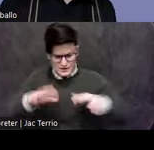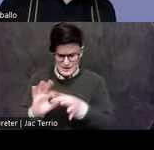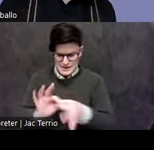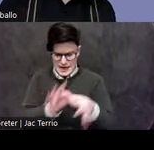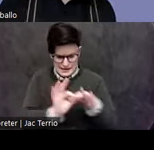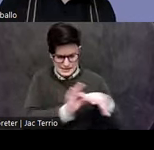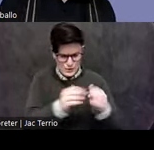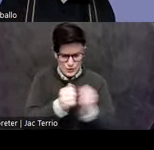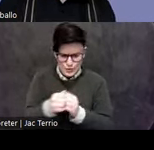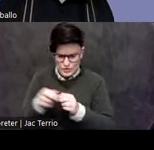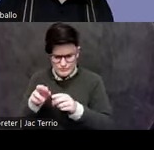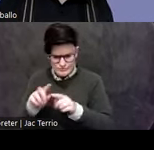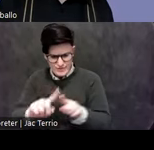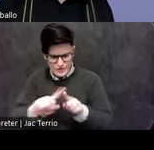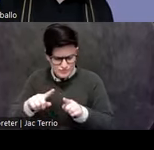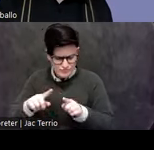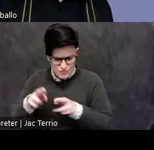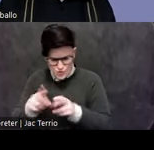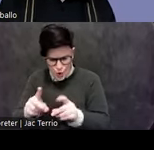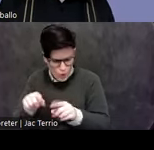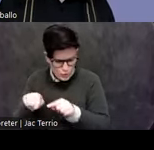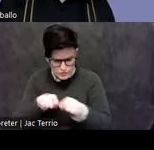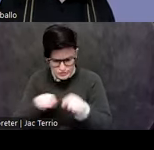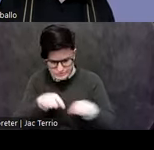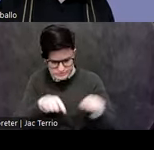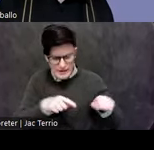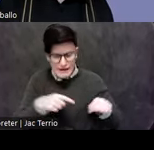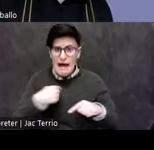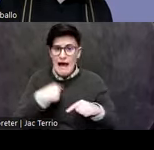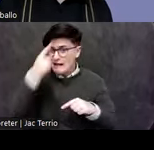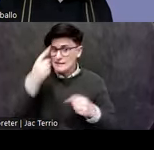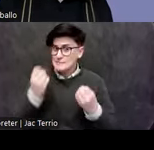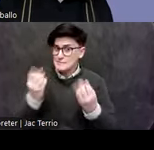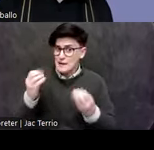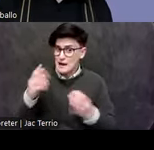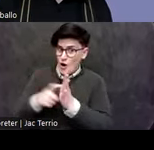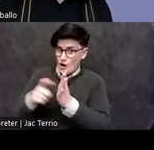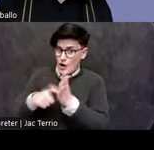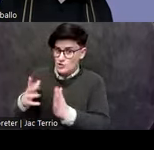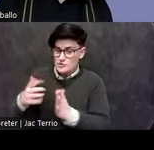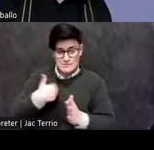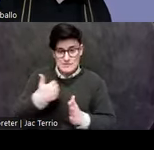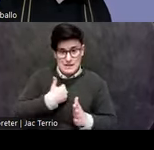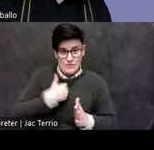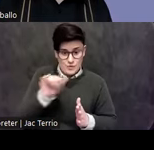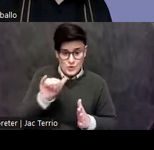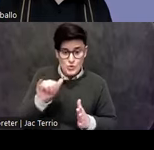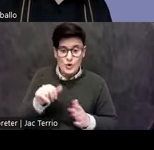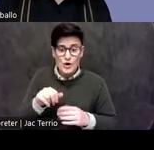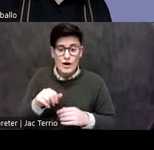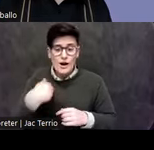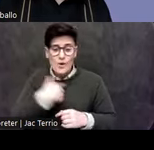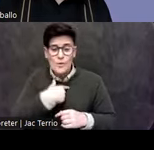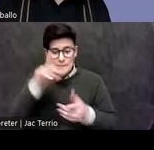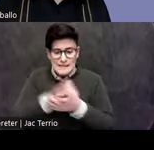And I think many archaeologists, myself included, think that Cantona developed as a resistance to the expansion